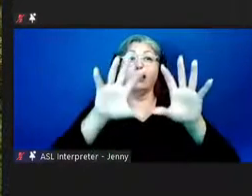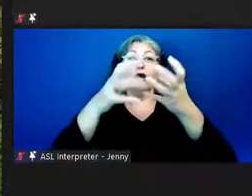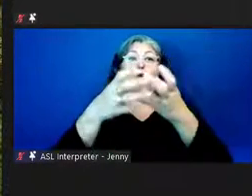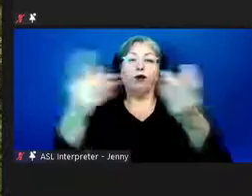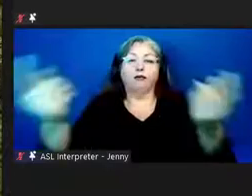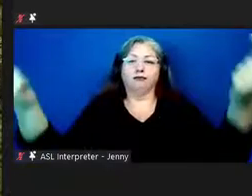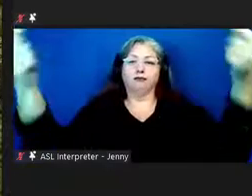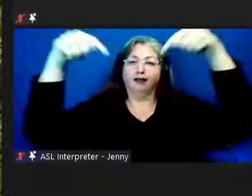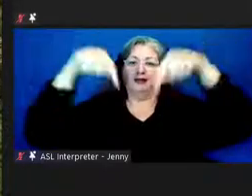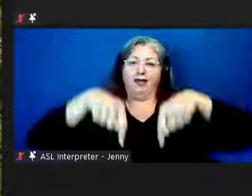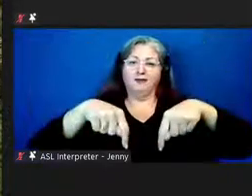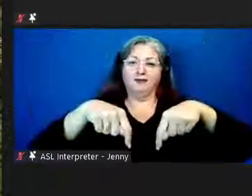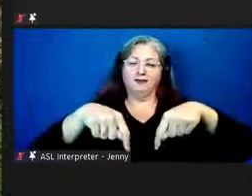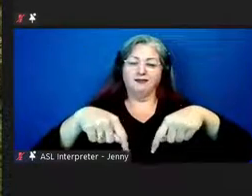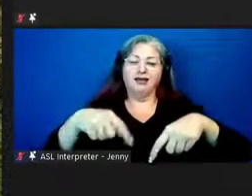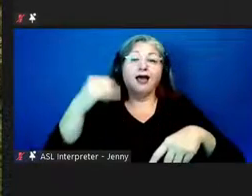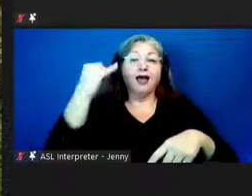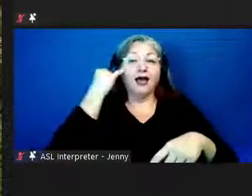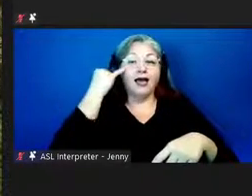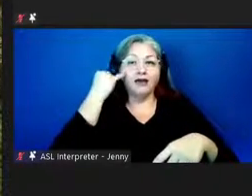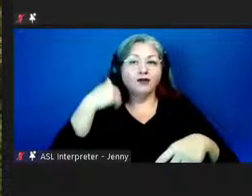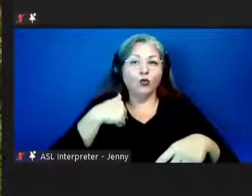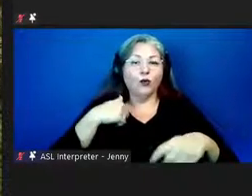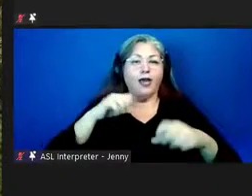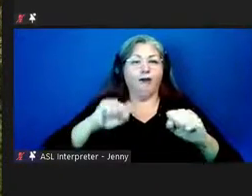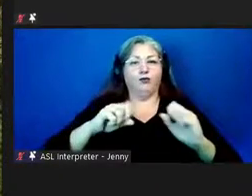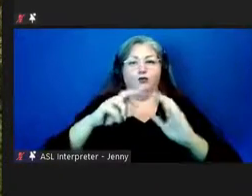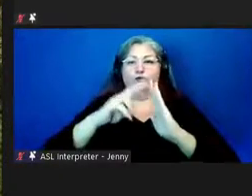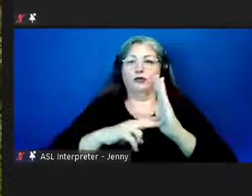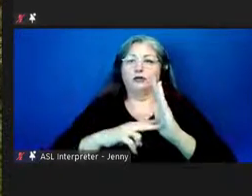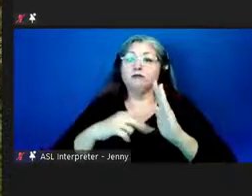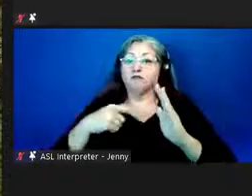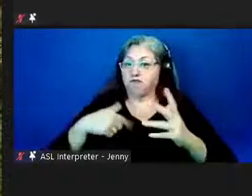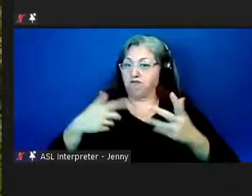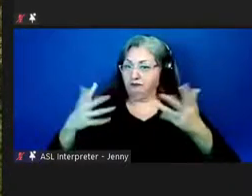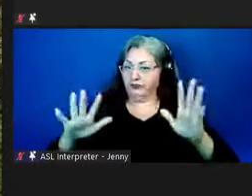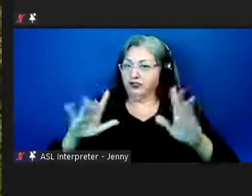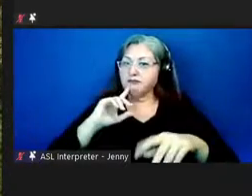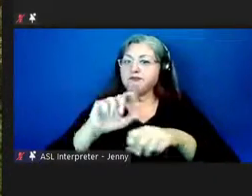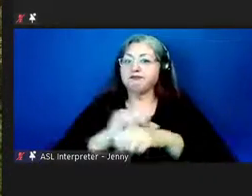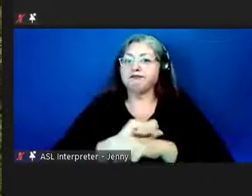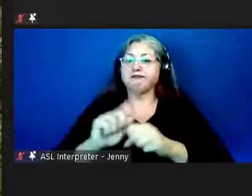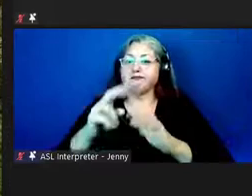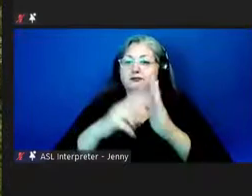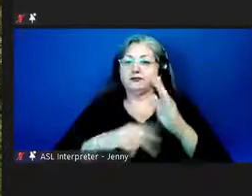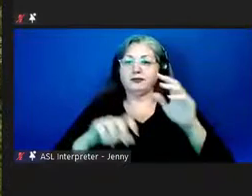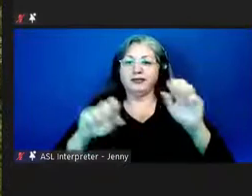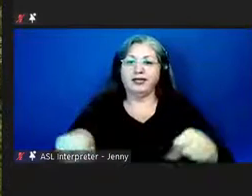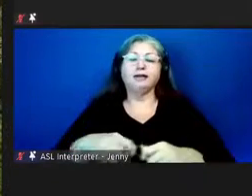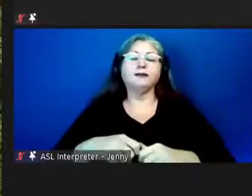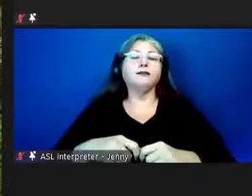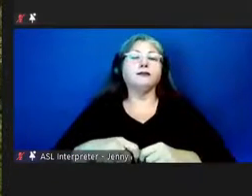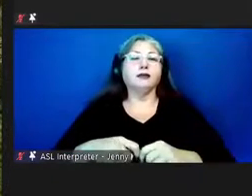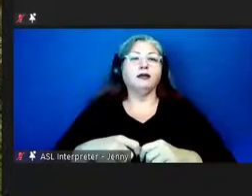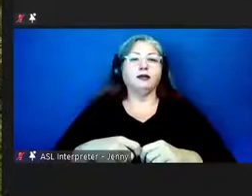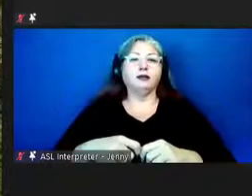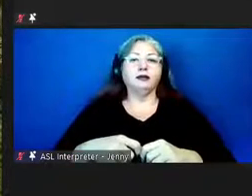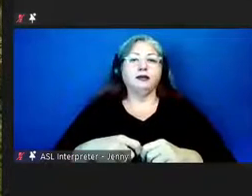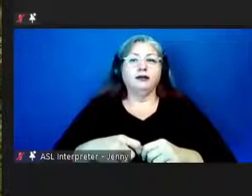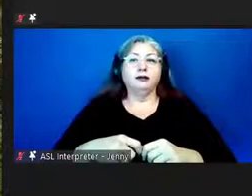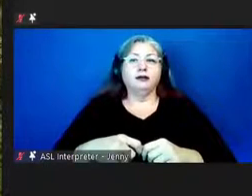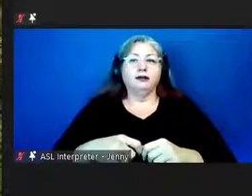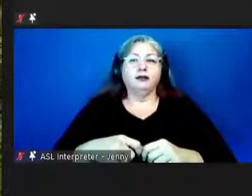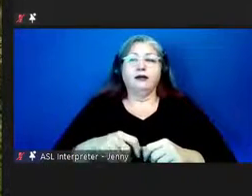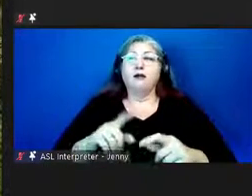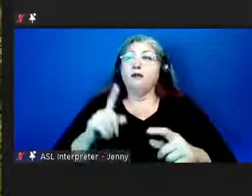long as we could become literate and we did and so i don't know in